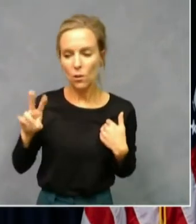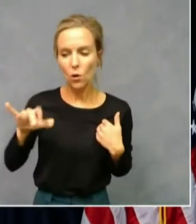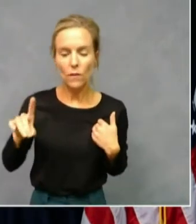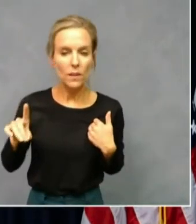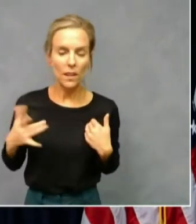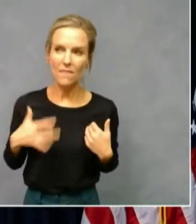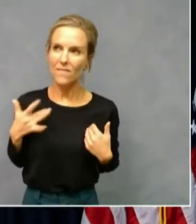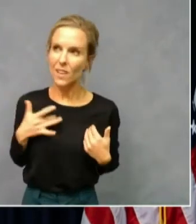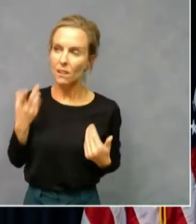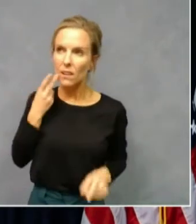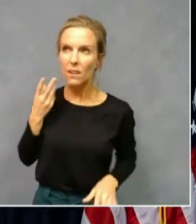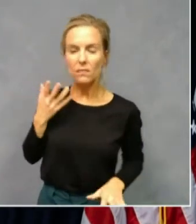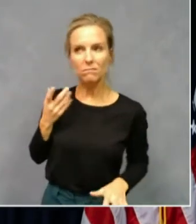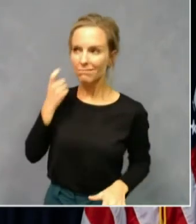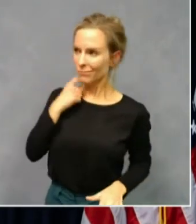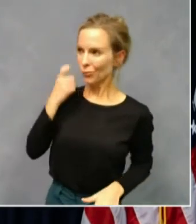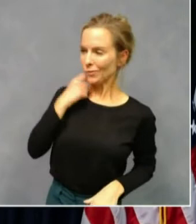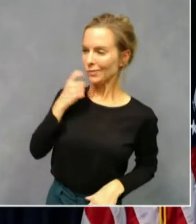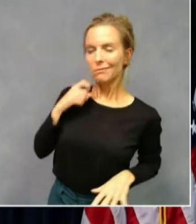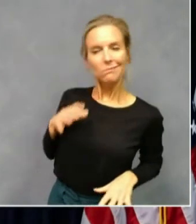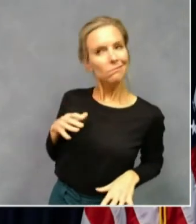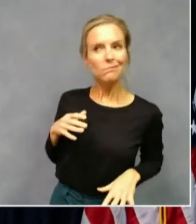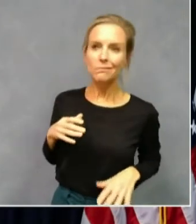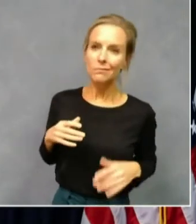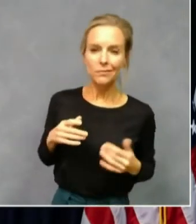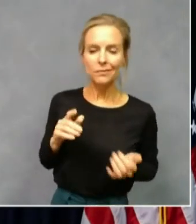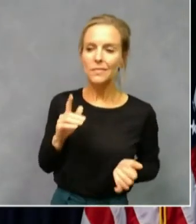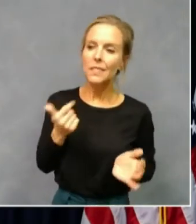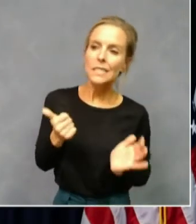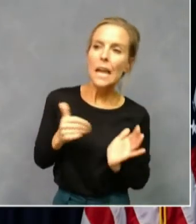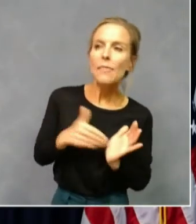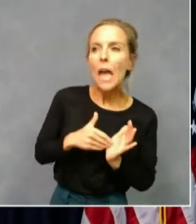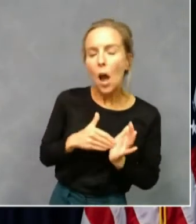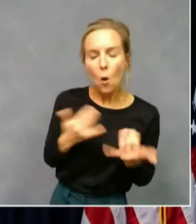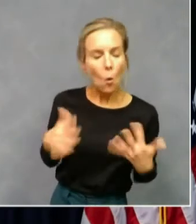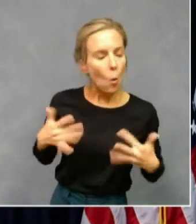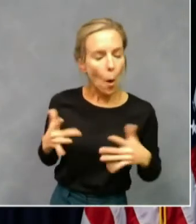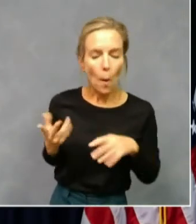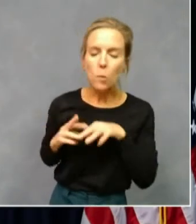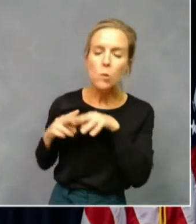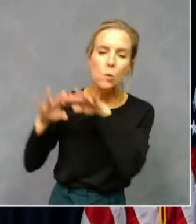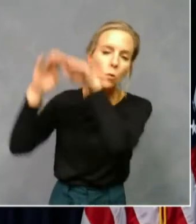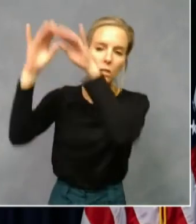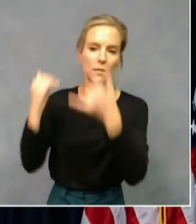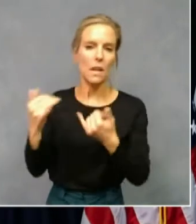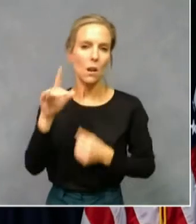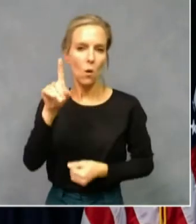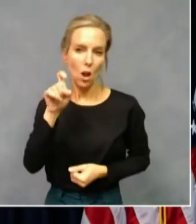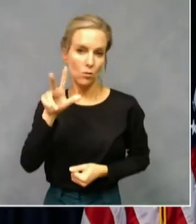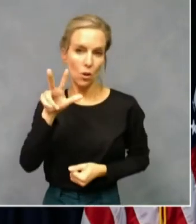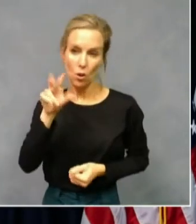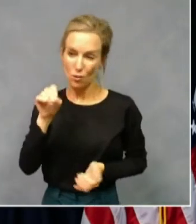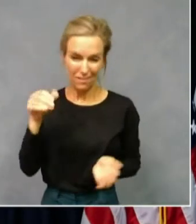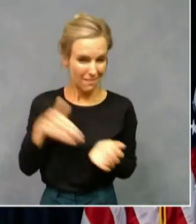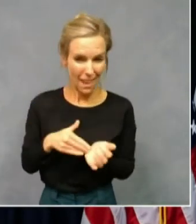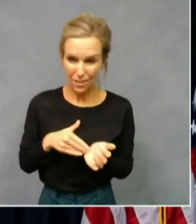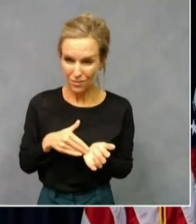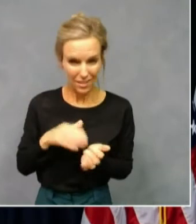we were going over 10,000, and here we are at almost 130,000 cases.